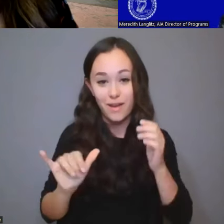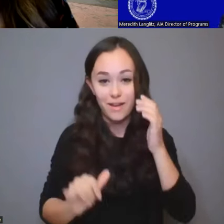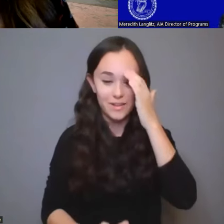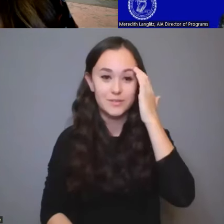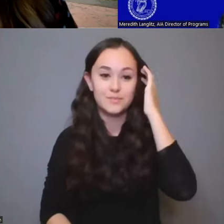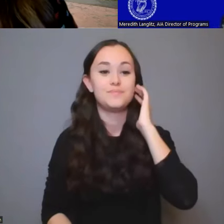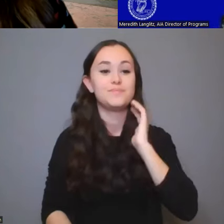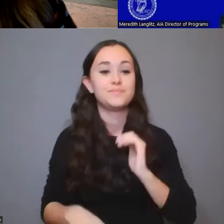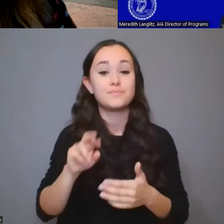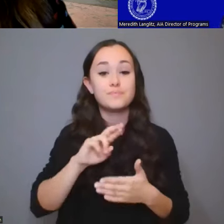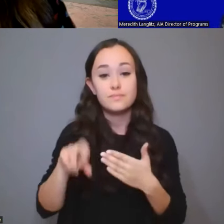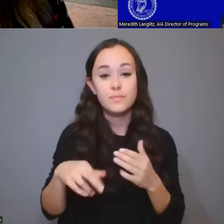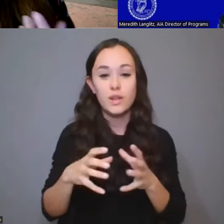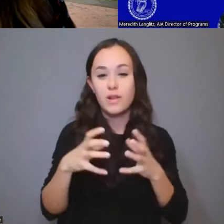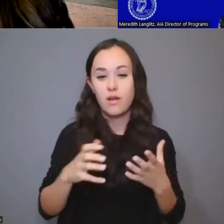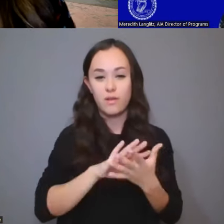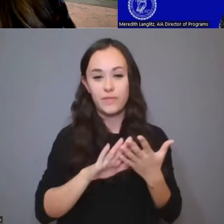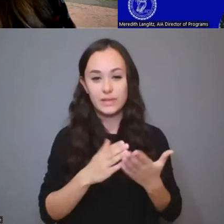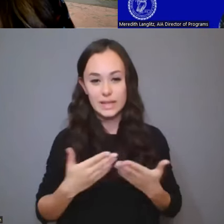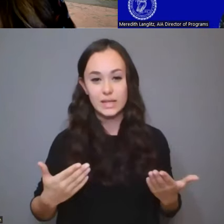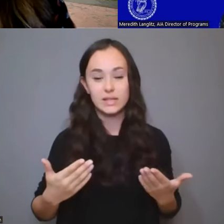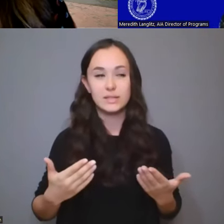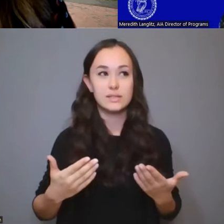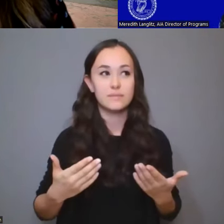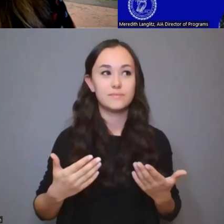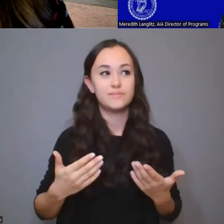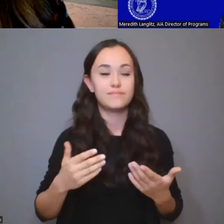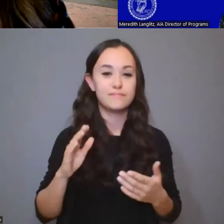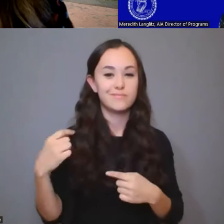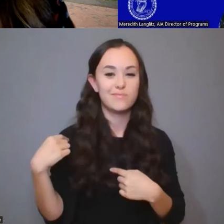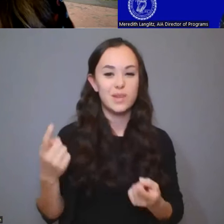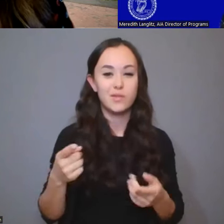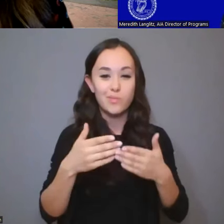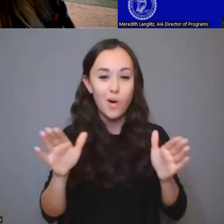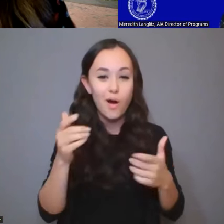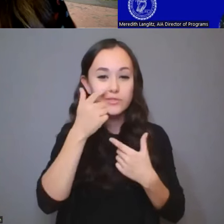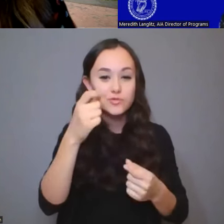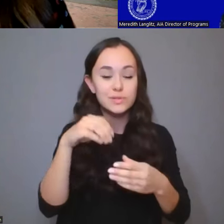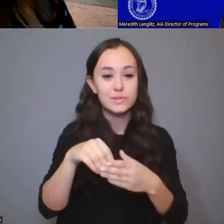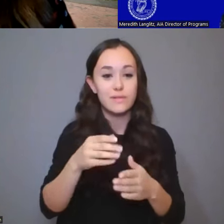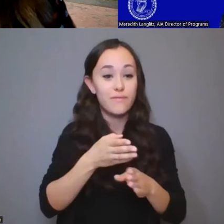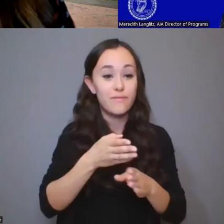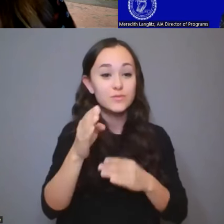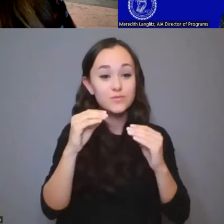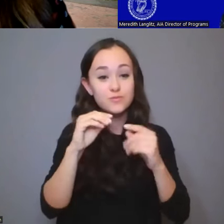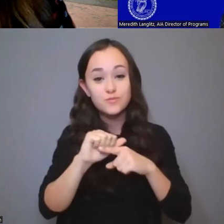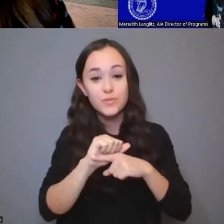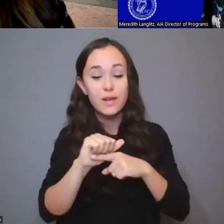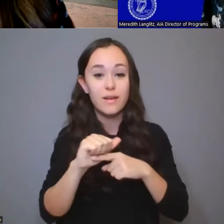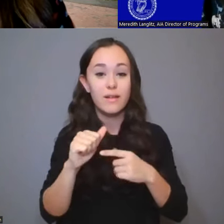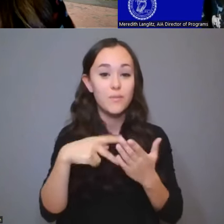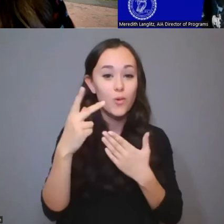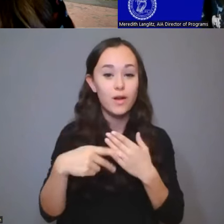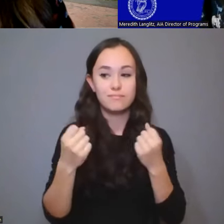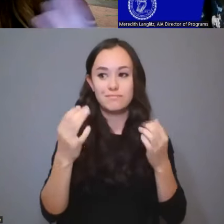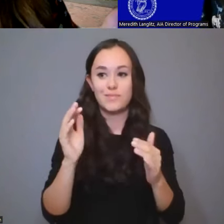a lot of these things have been broad interest within the field training program. You know, people routinely stop in on us at